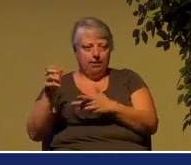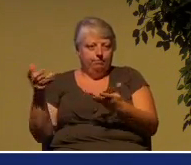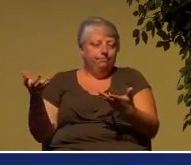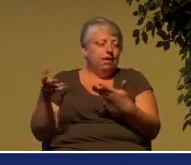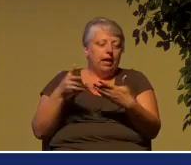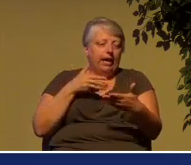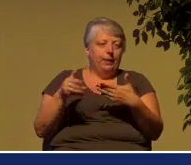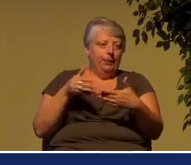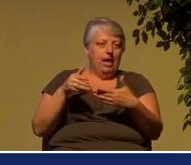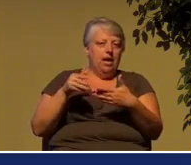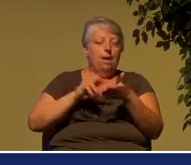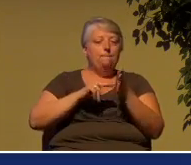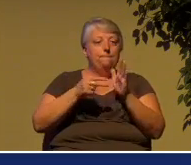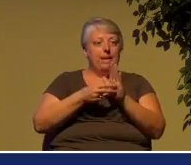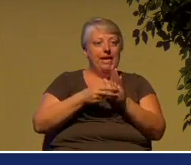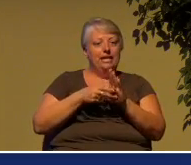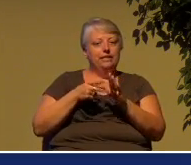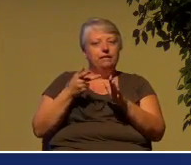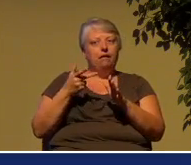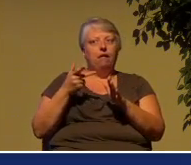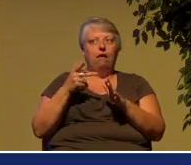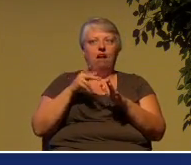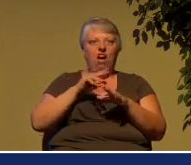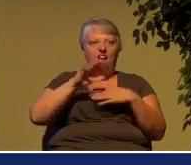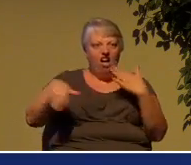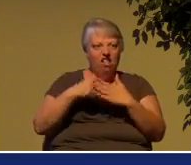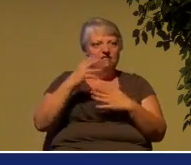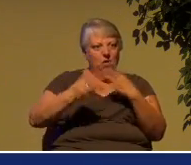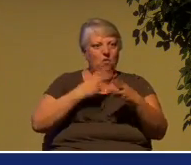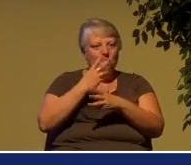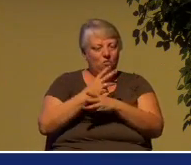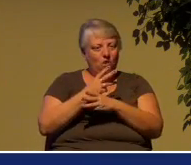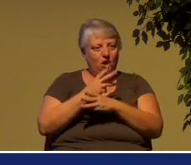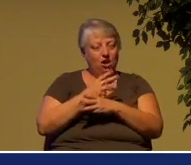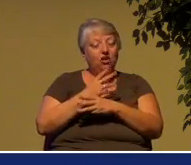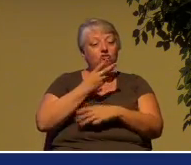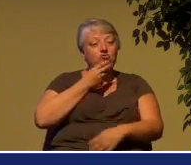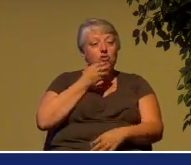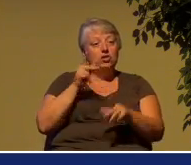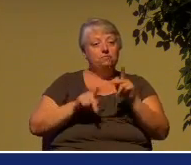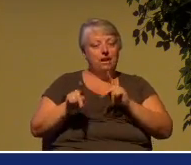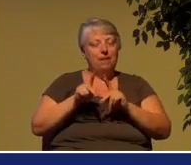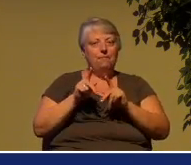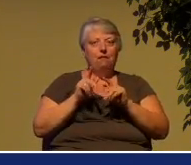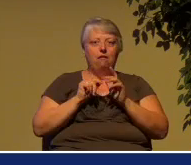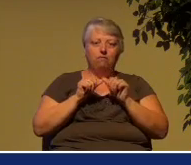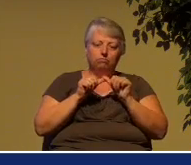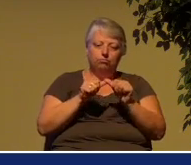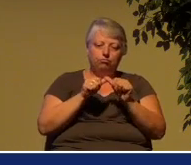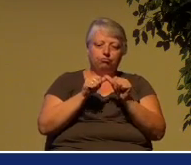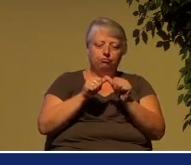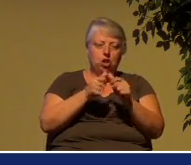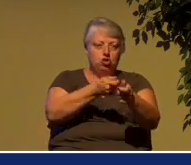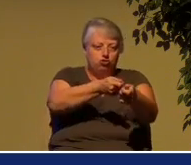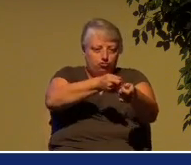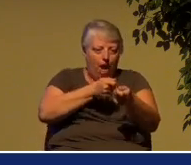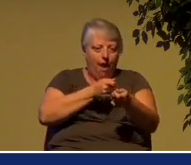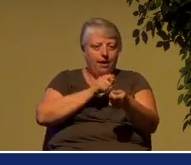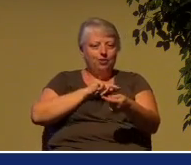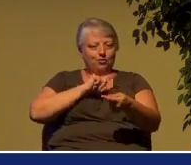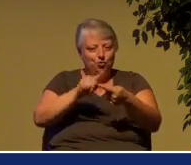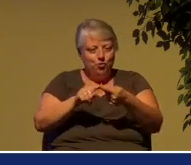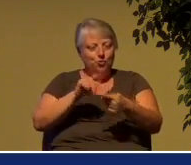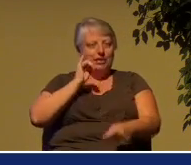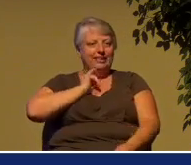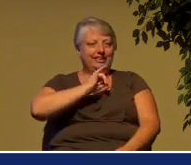continue to be drawn to the land of Israel. Only time will tell. I often